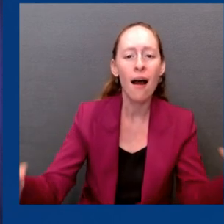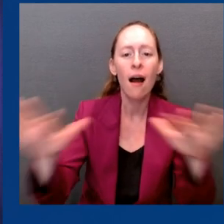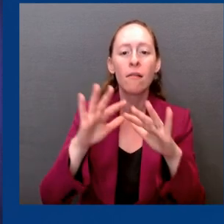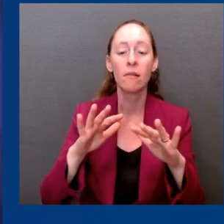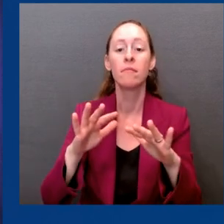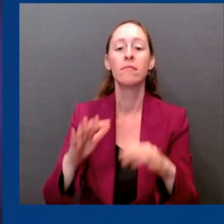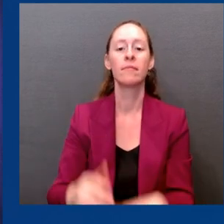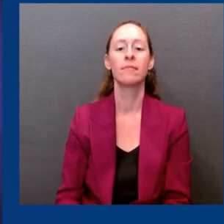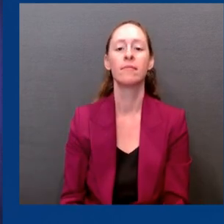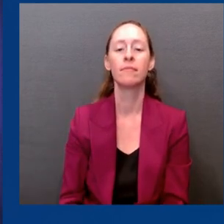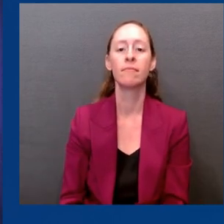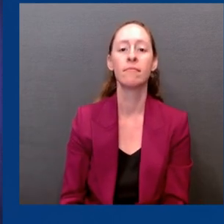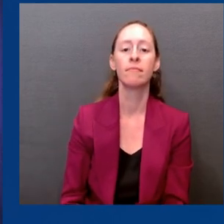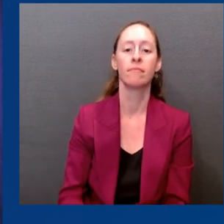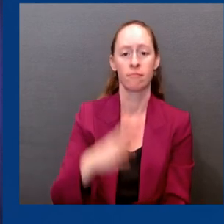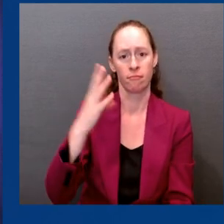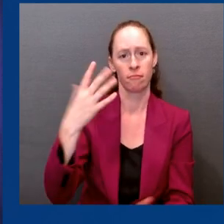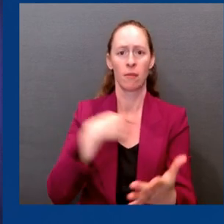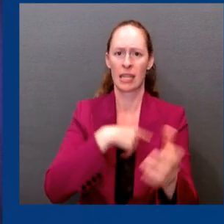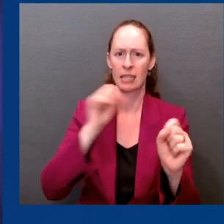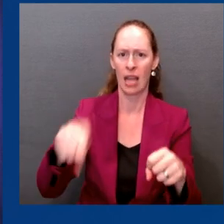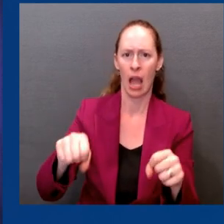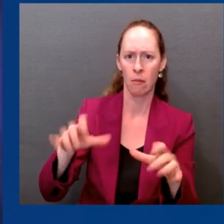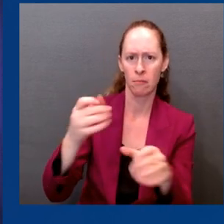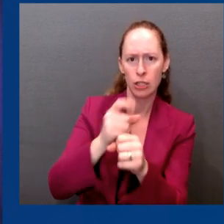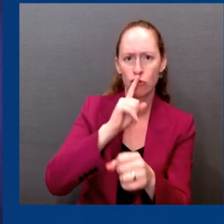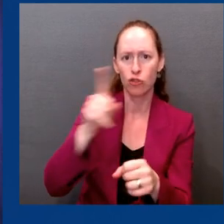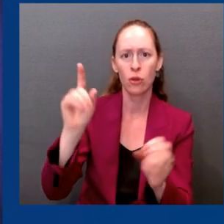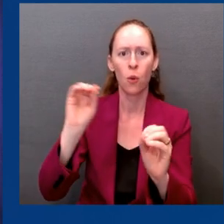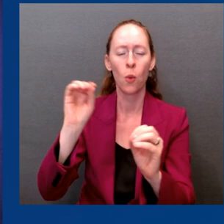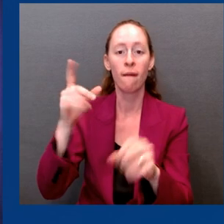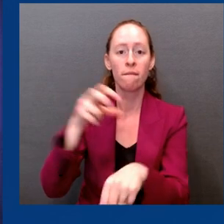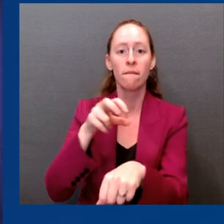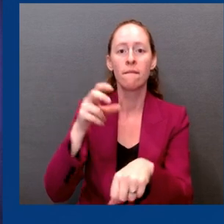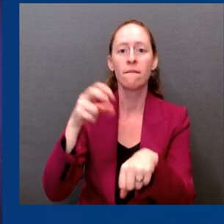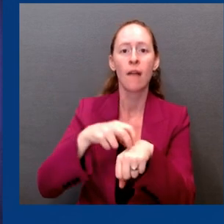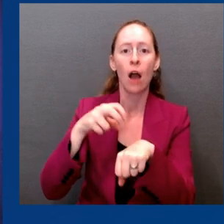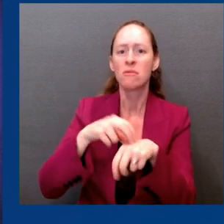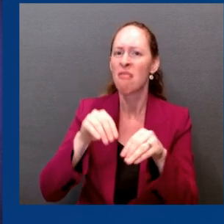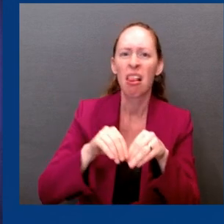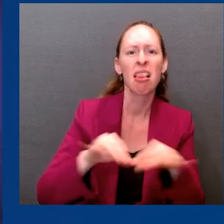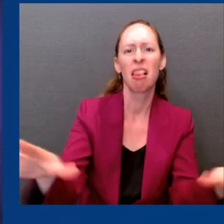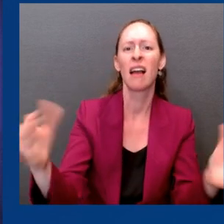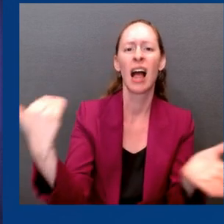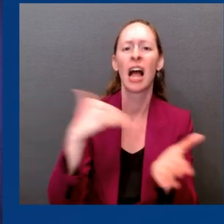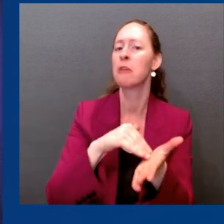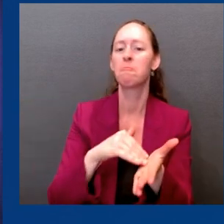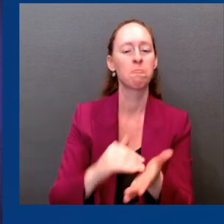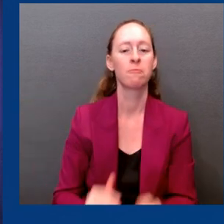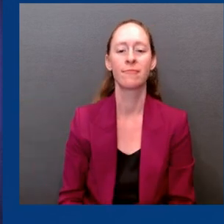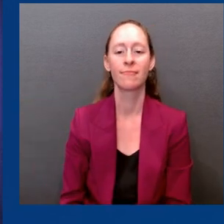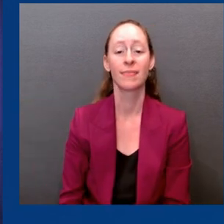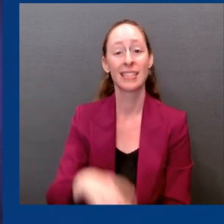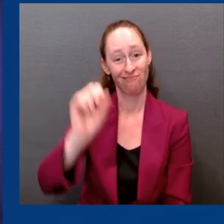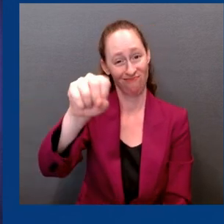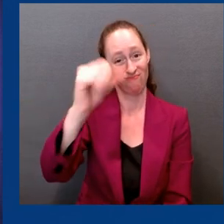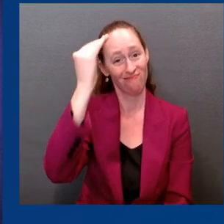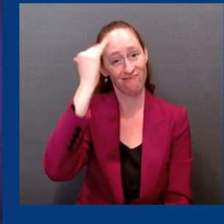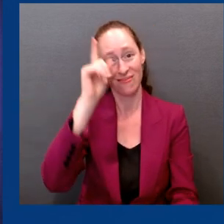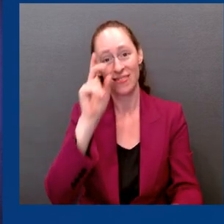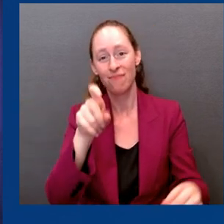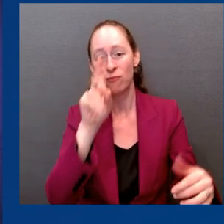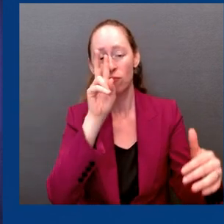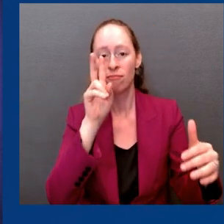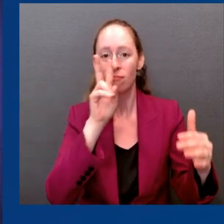curveballs, but barring those variant curveballs, for a large majority of Americans, we are moving to a